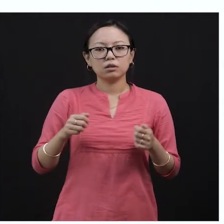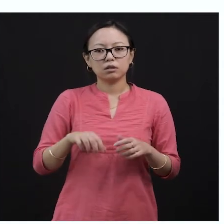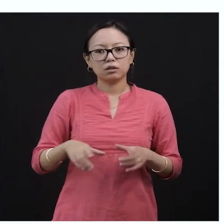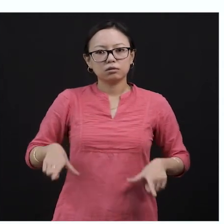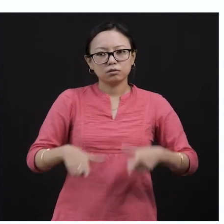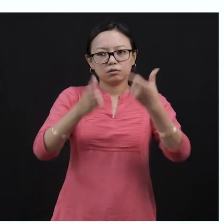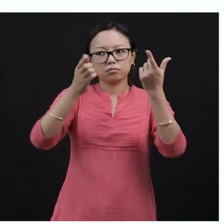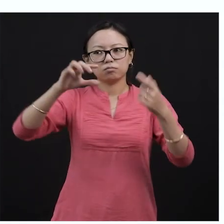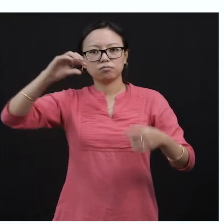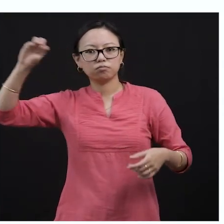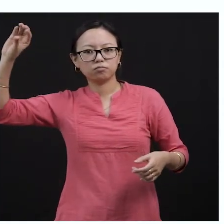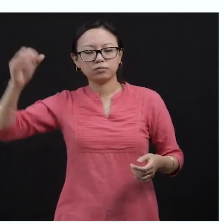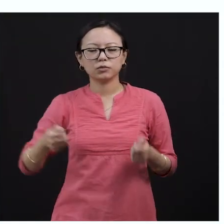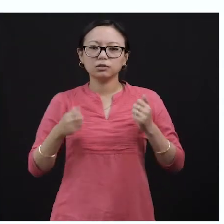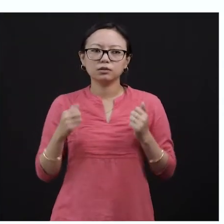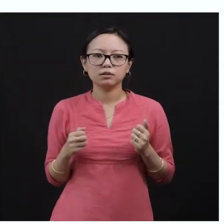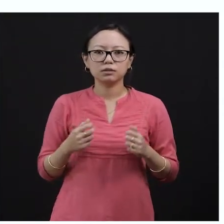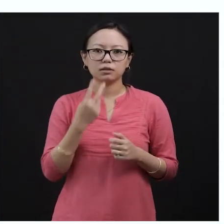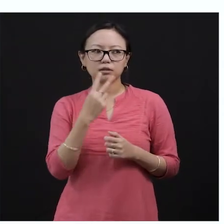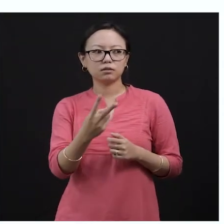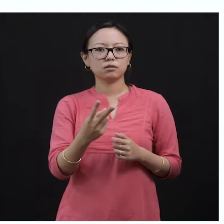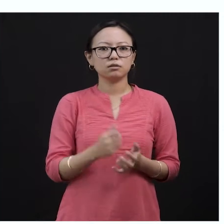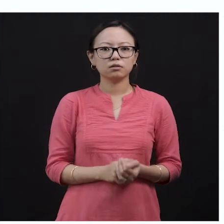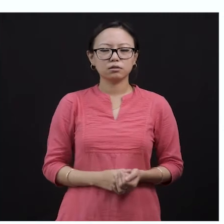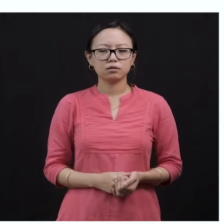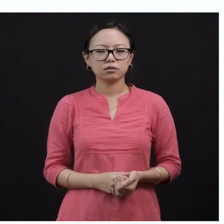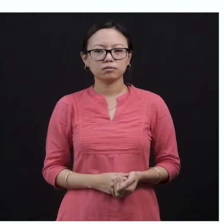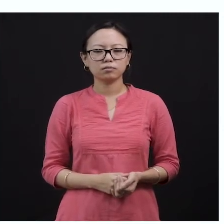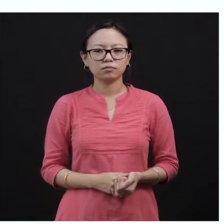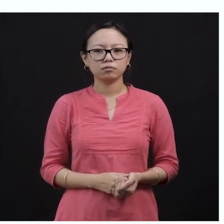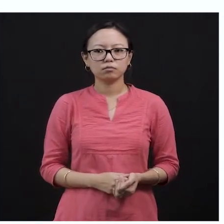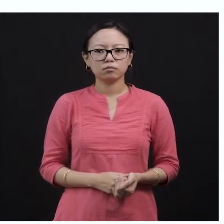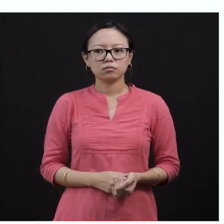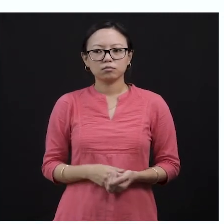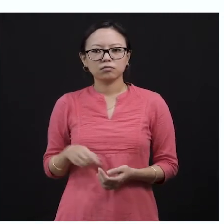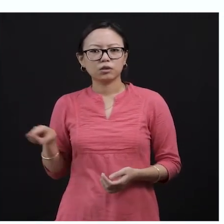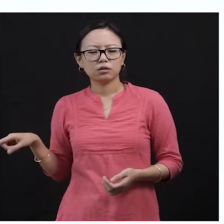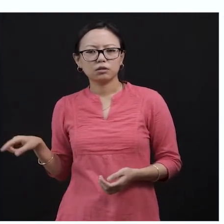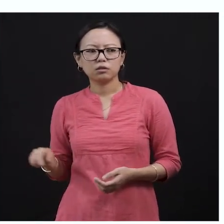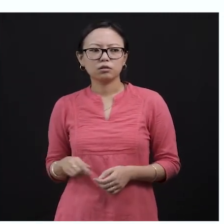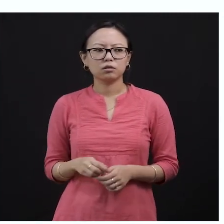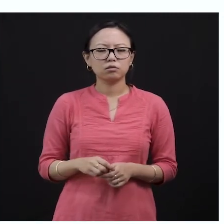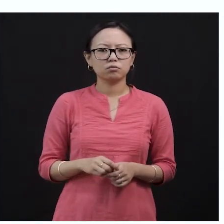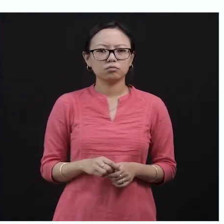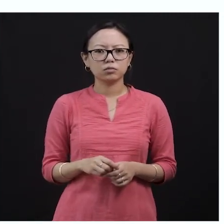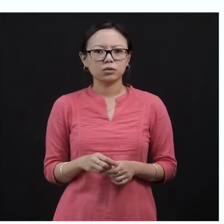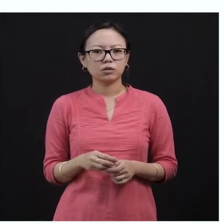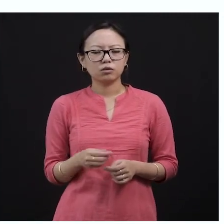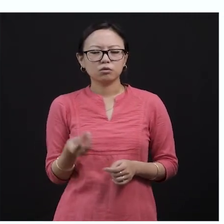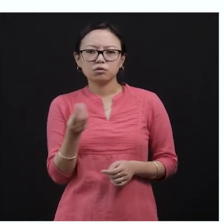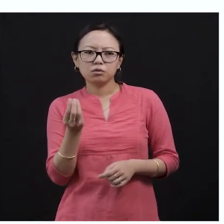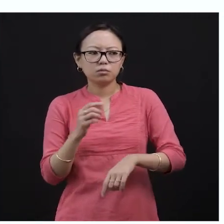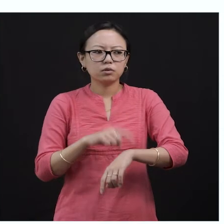And so there are some other creatures that make it more exciting. He can see the snails and the butterflies. You see the